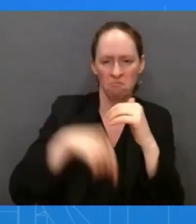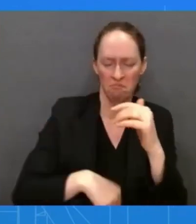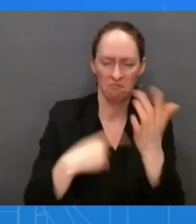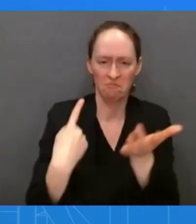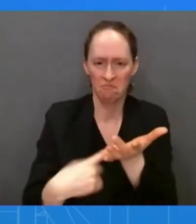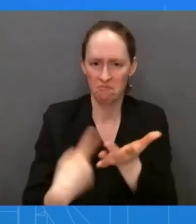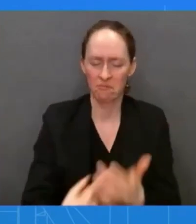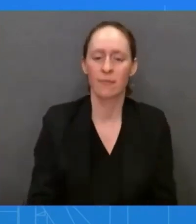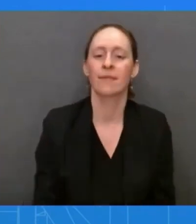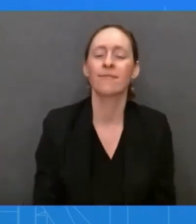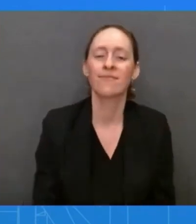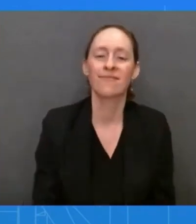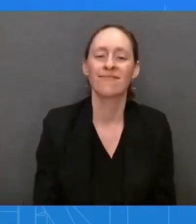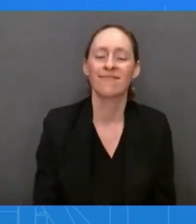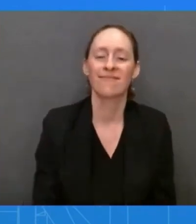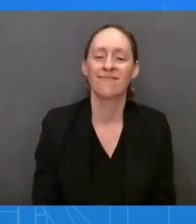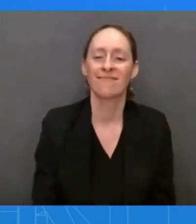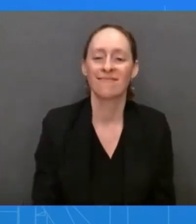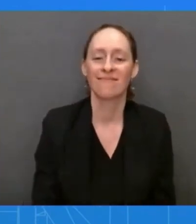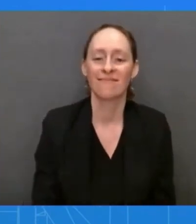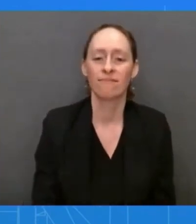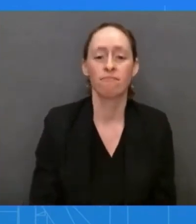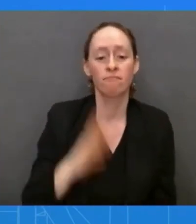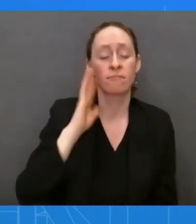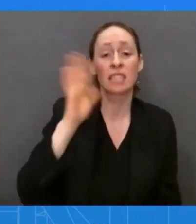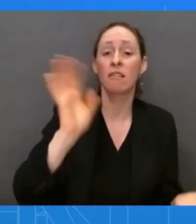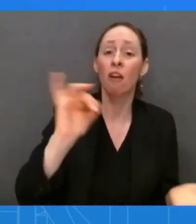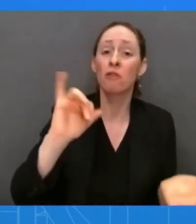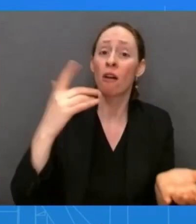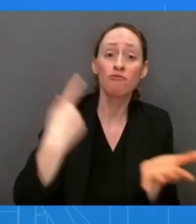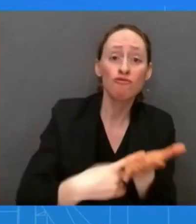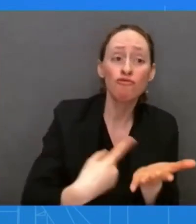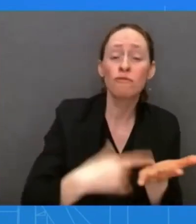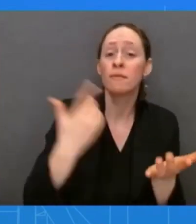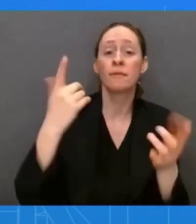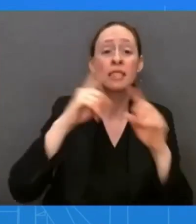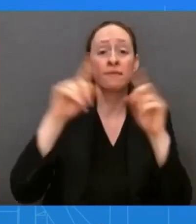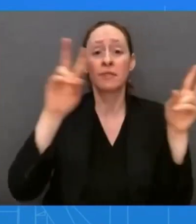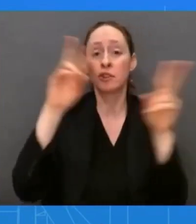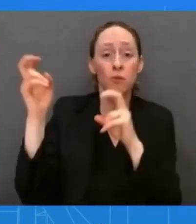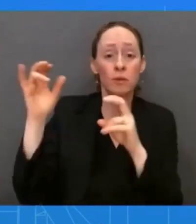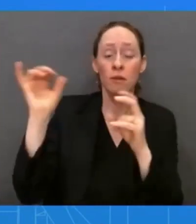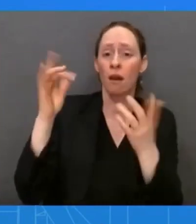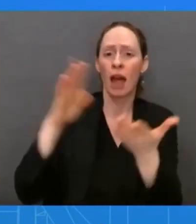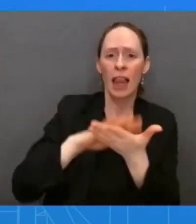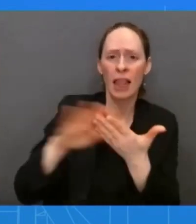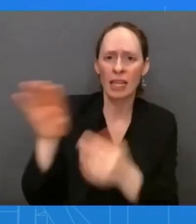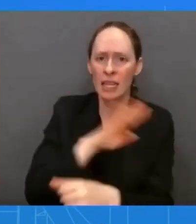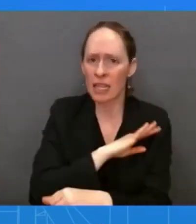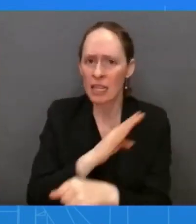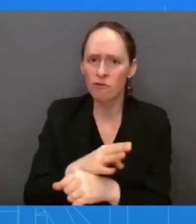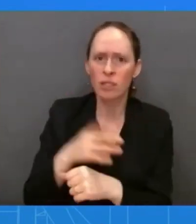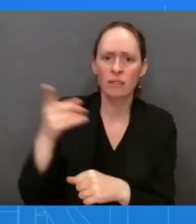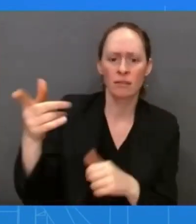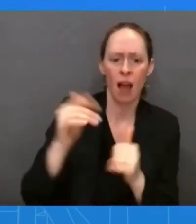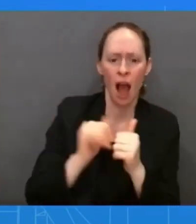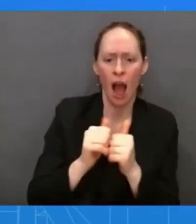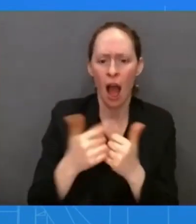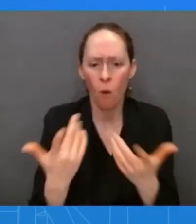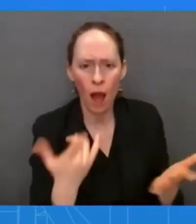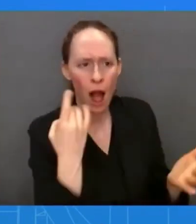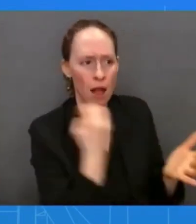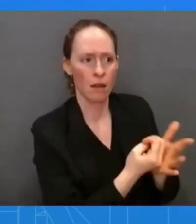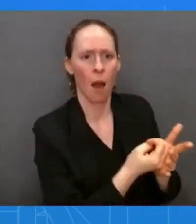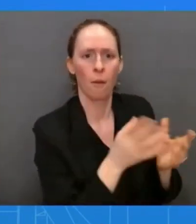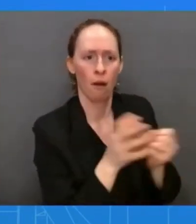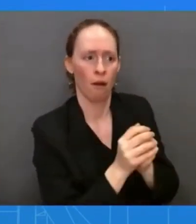top on clean energy, and building prosperous and inclusive economies. That's continuing to take bold action. That's also continuing